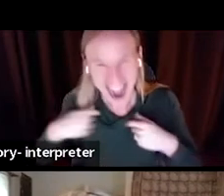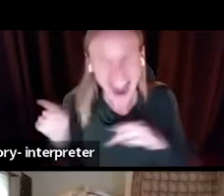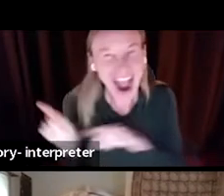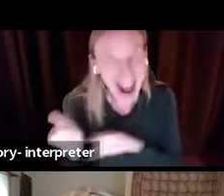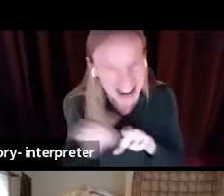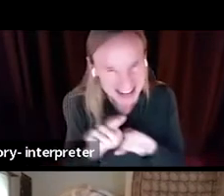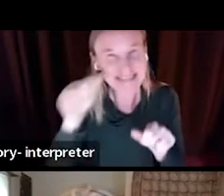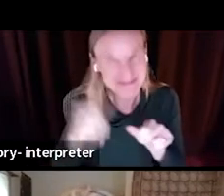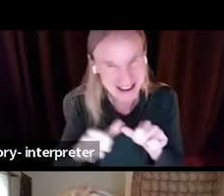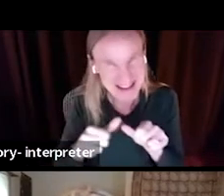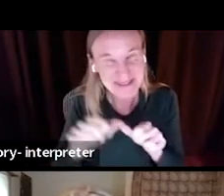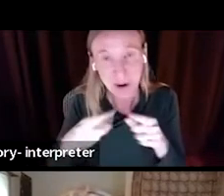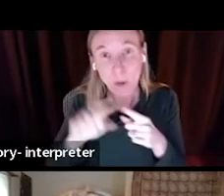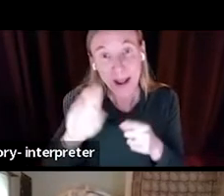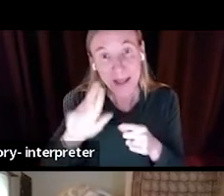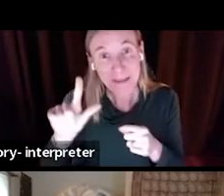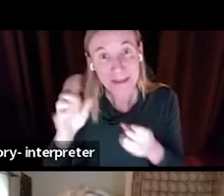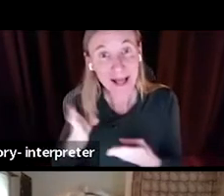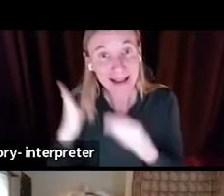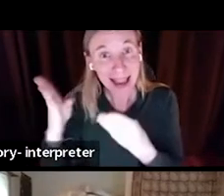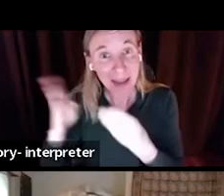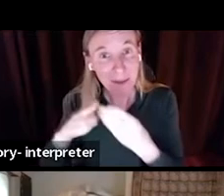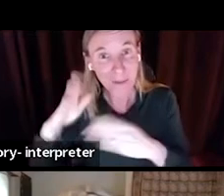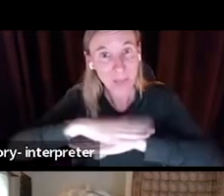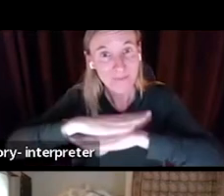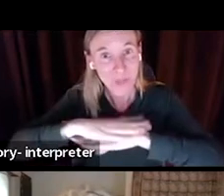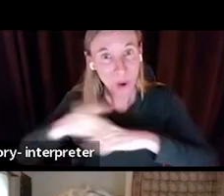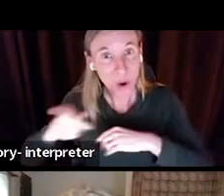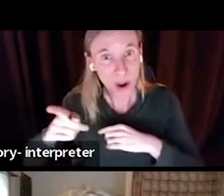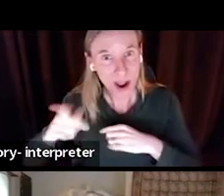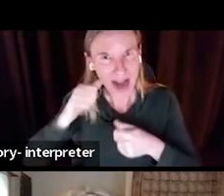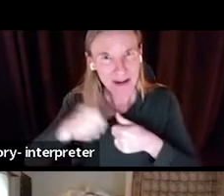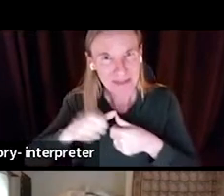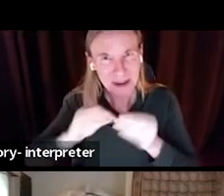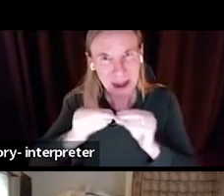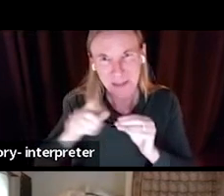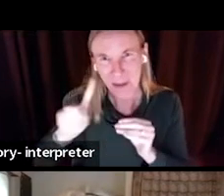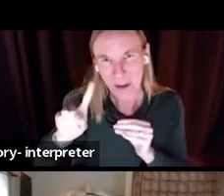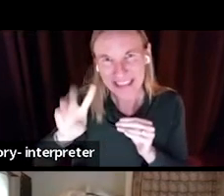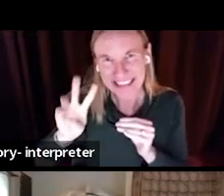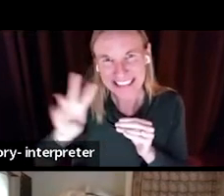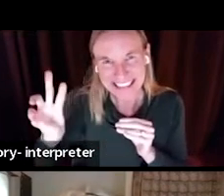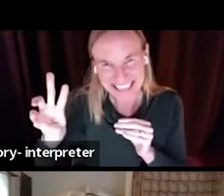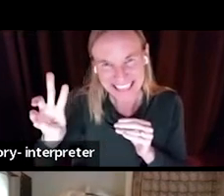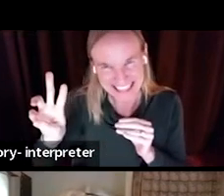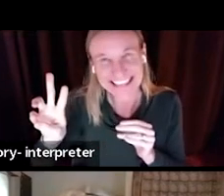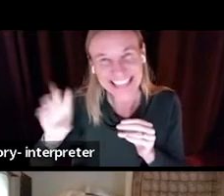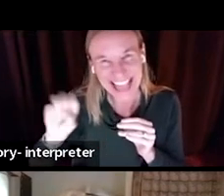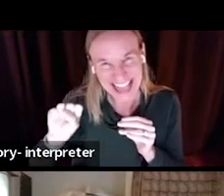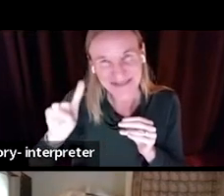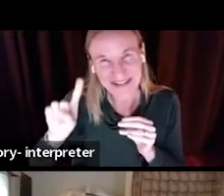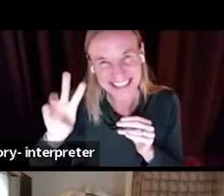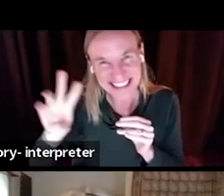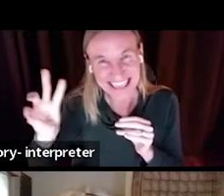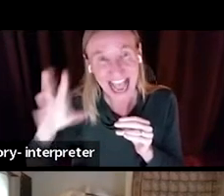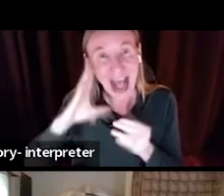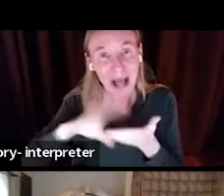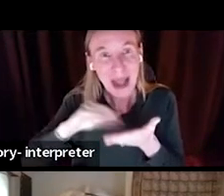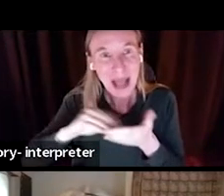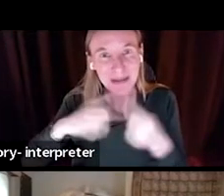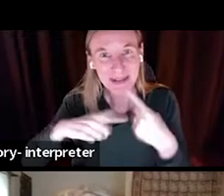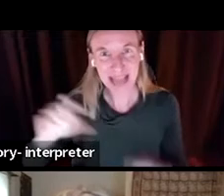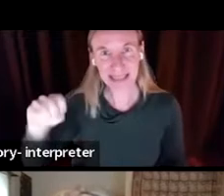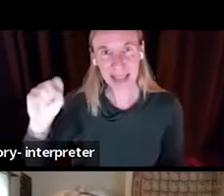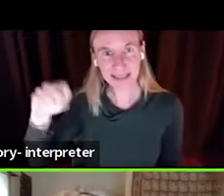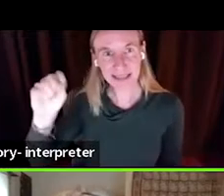when the bill came up on the floor, I think I even remember the bill number 166. Um, I learned how to sign the word yes.